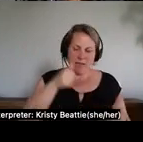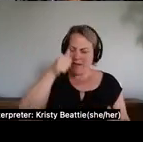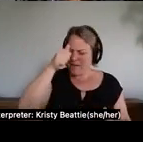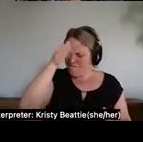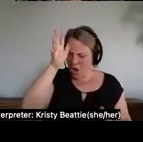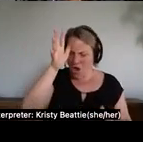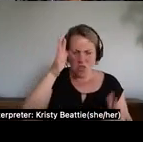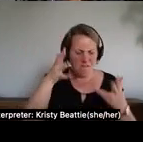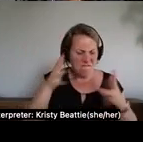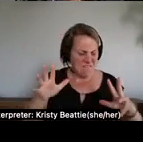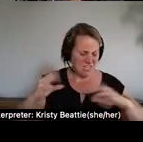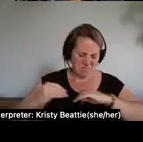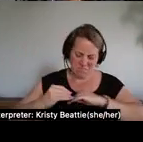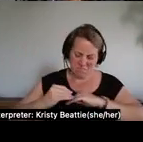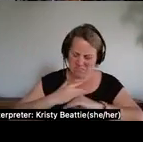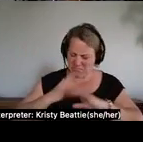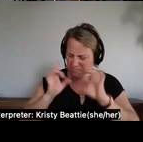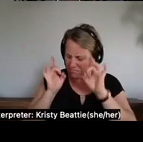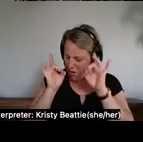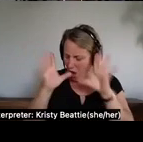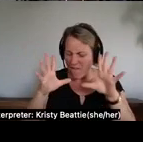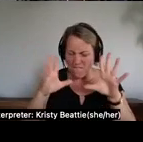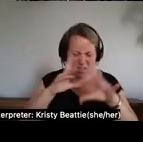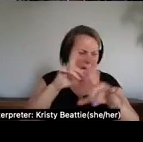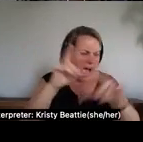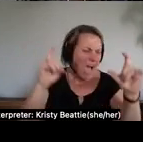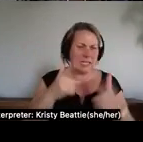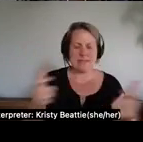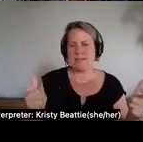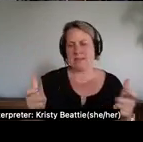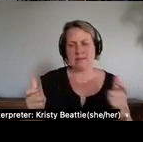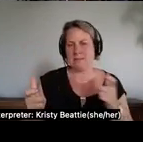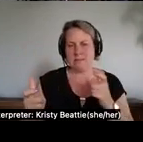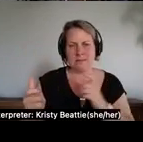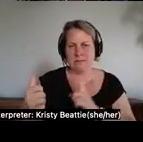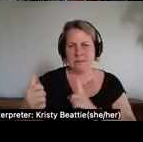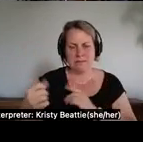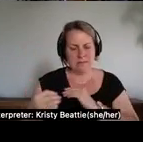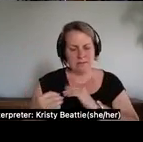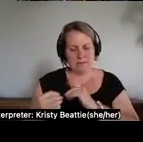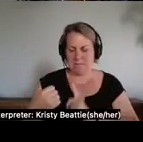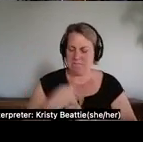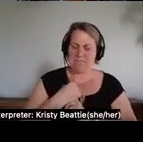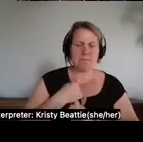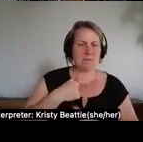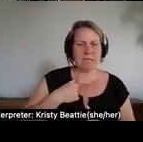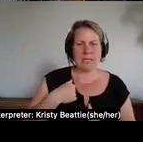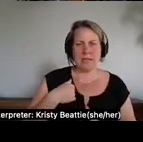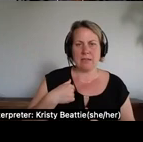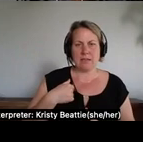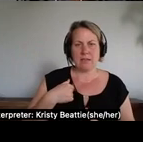ugly things to me and that i will never know what happened to him